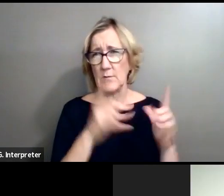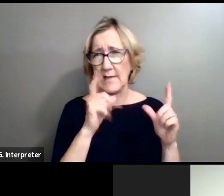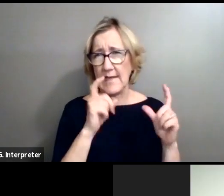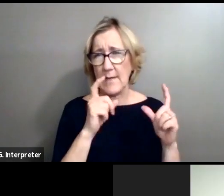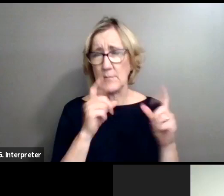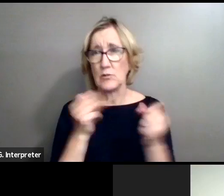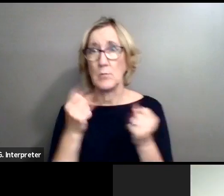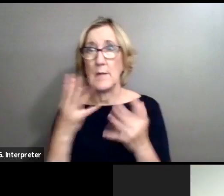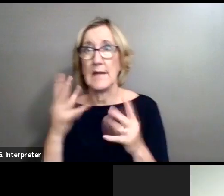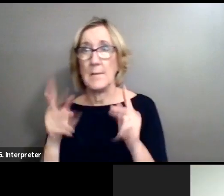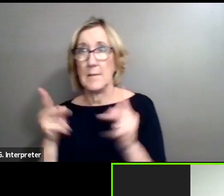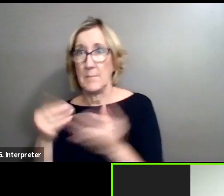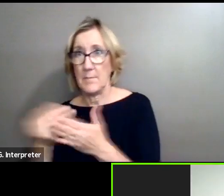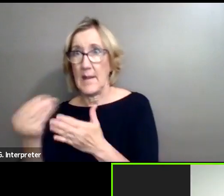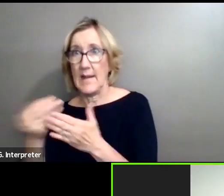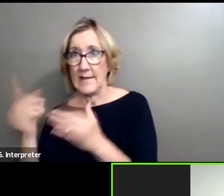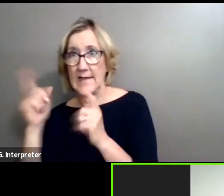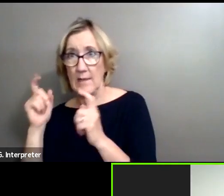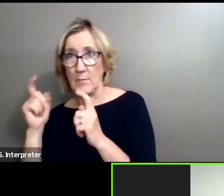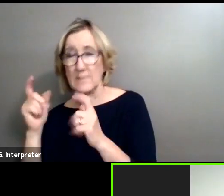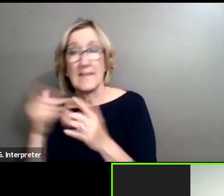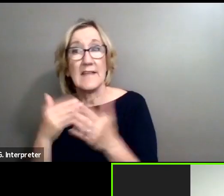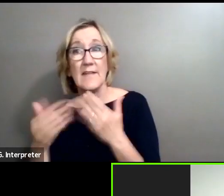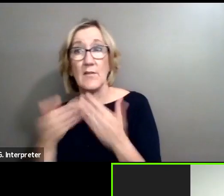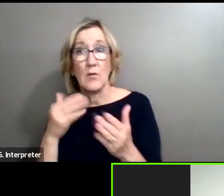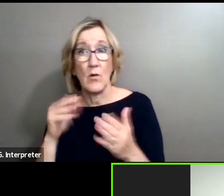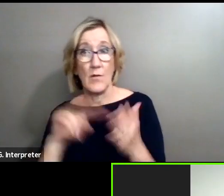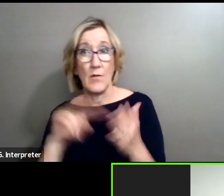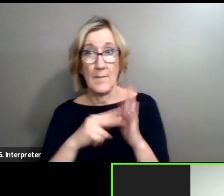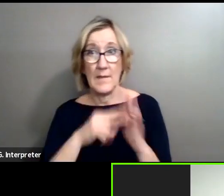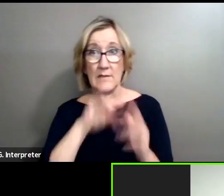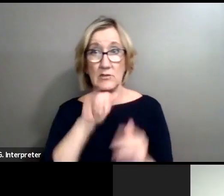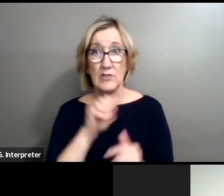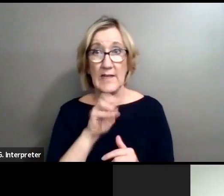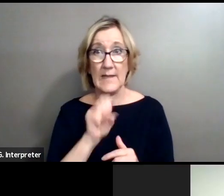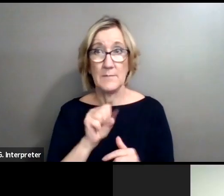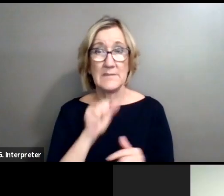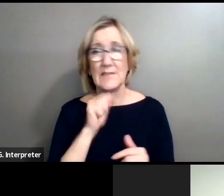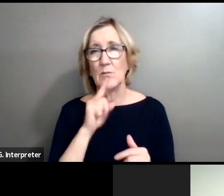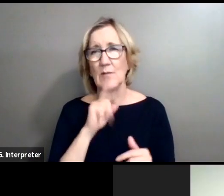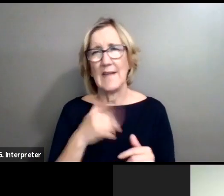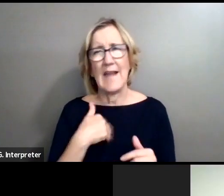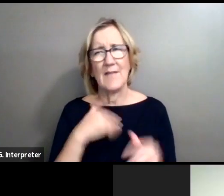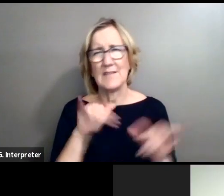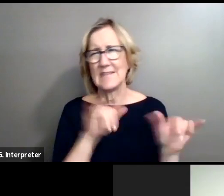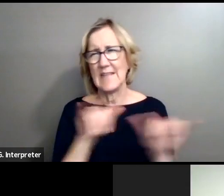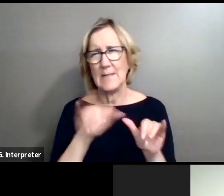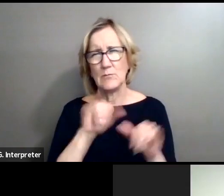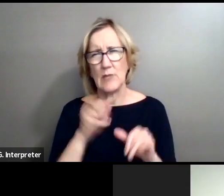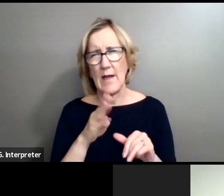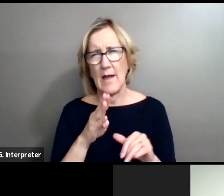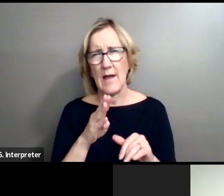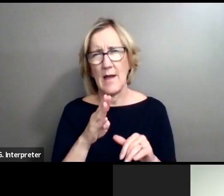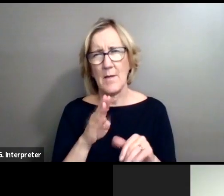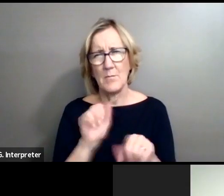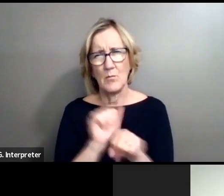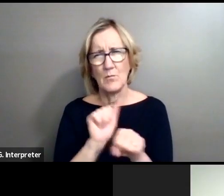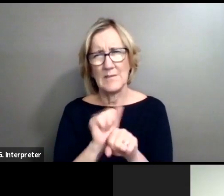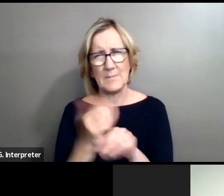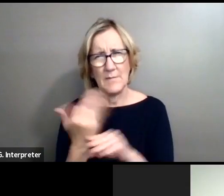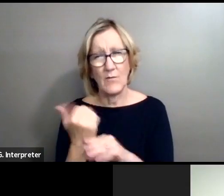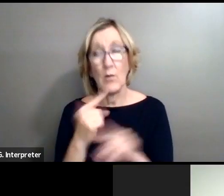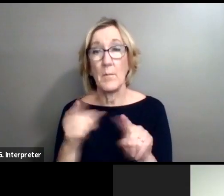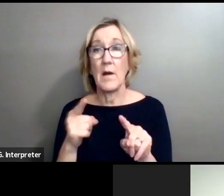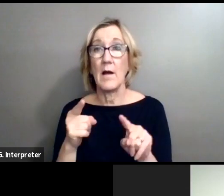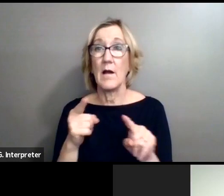bunch of people with cameras. And even though that meant James didn't necessarily have the same job that he had before, he kind of